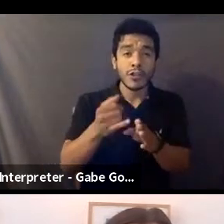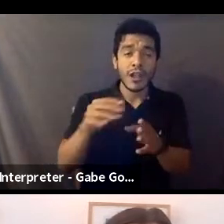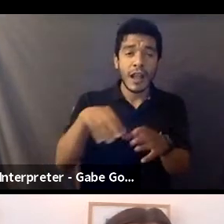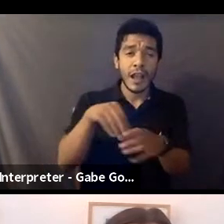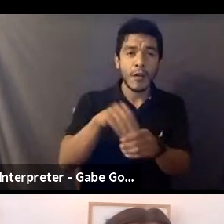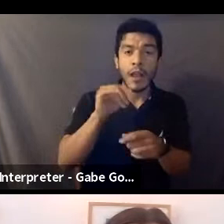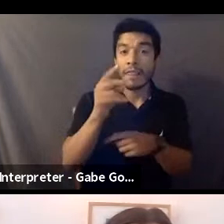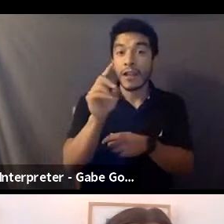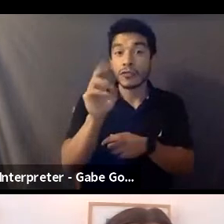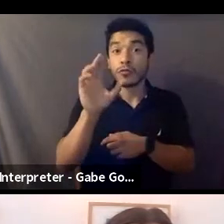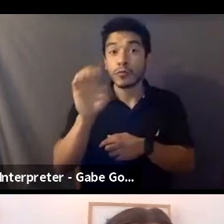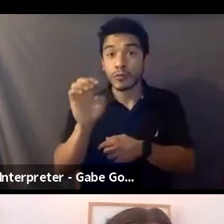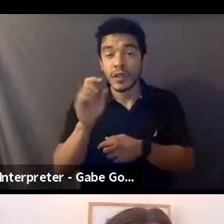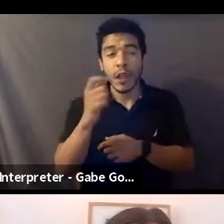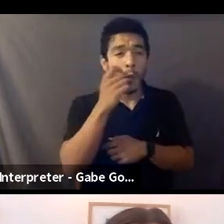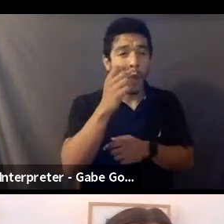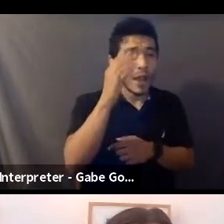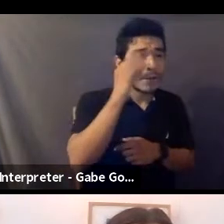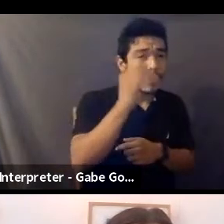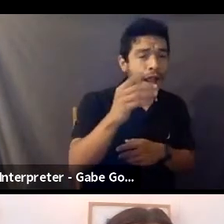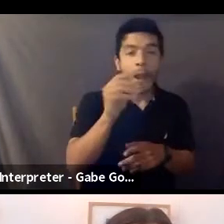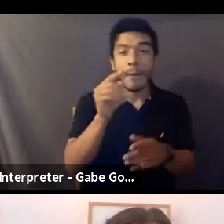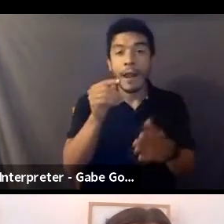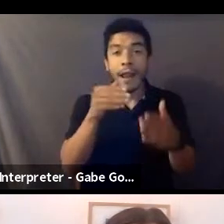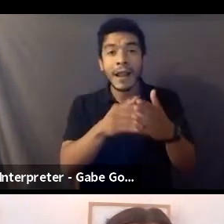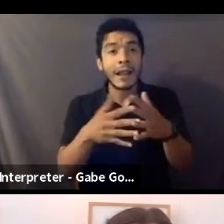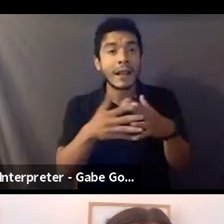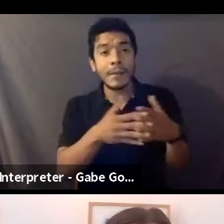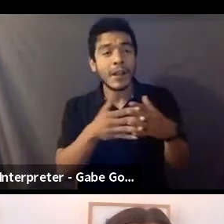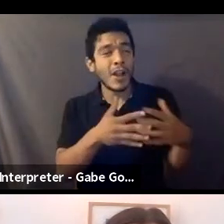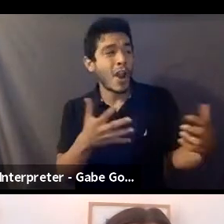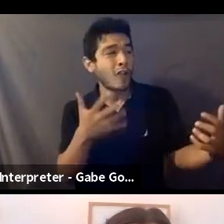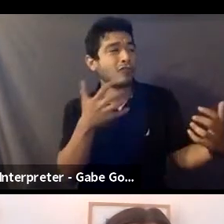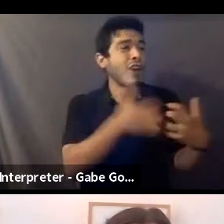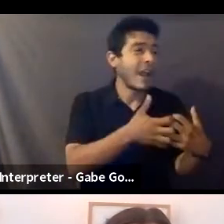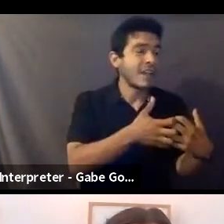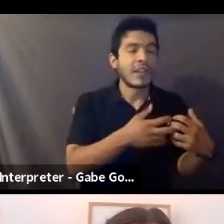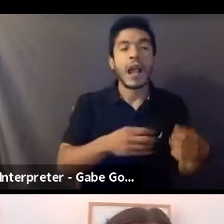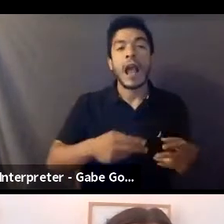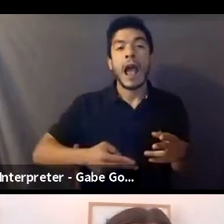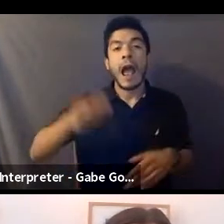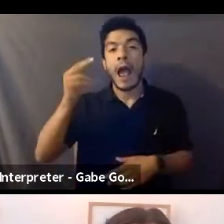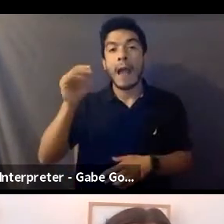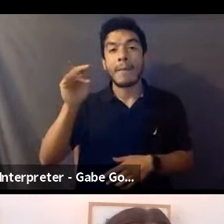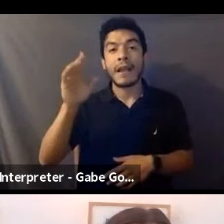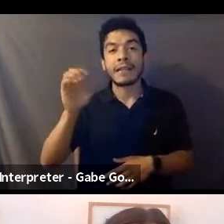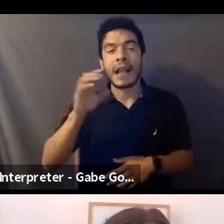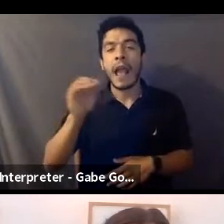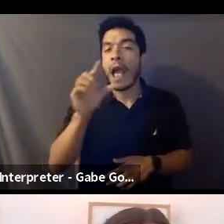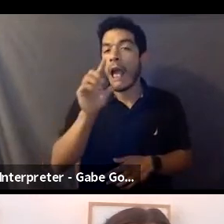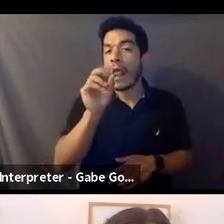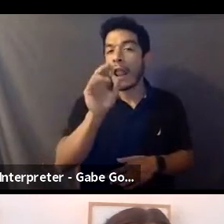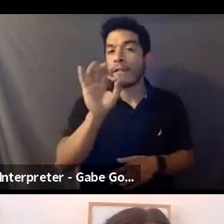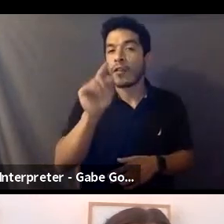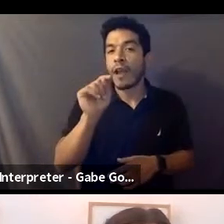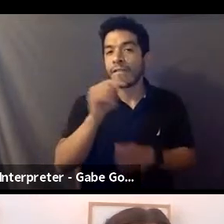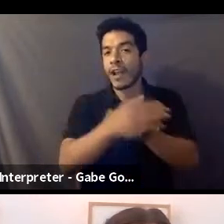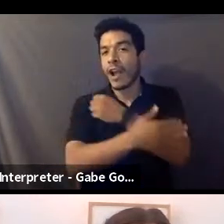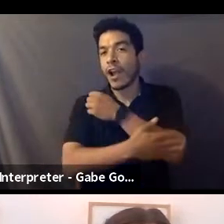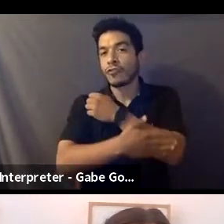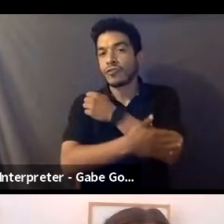Deuce, Watchmen, Plot Against America, Crashing, High Maintenance, The Undoing, and Lovecraft Country, amongst others.